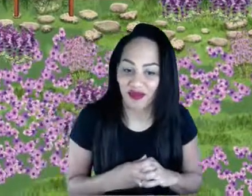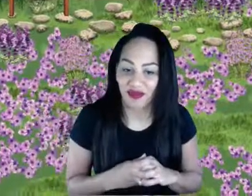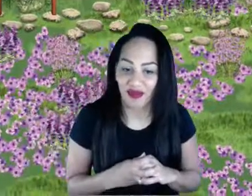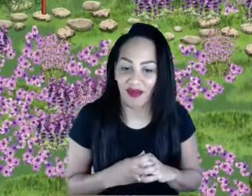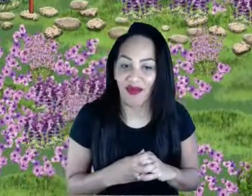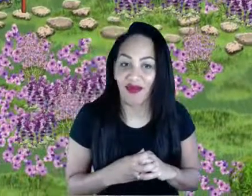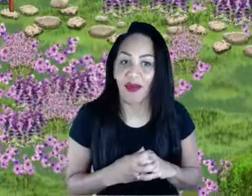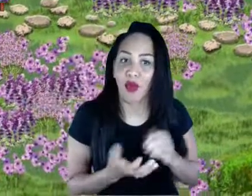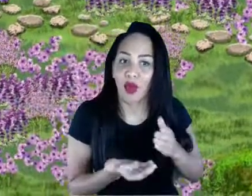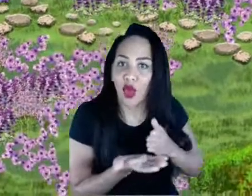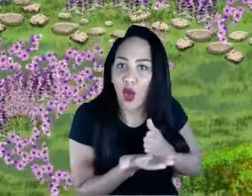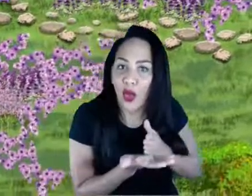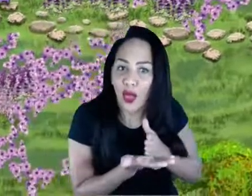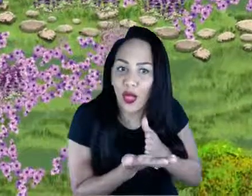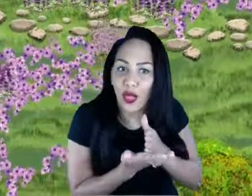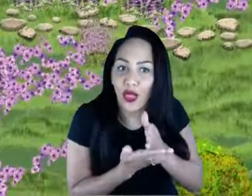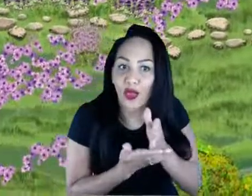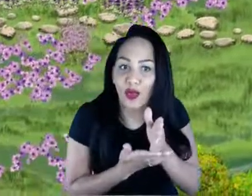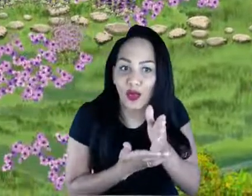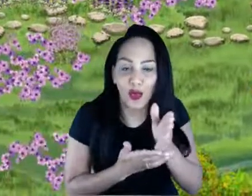the temple now.